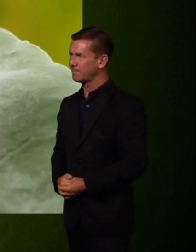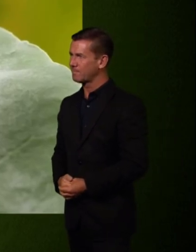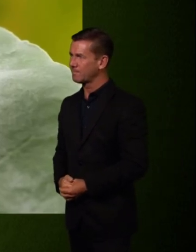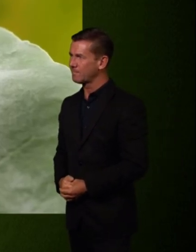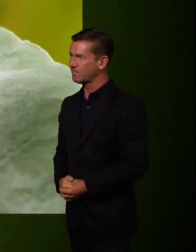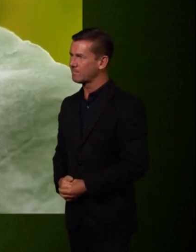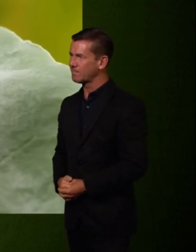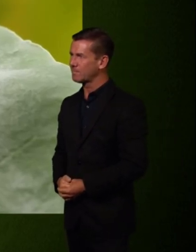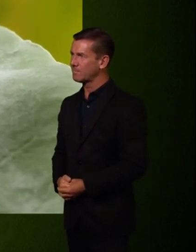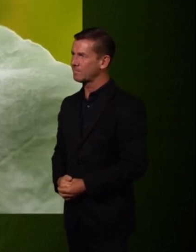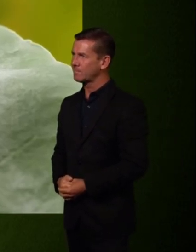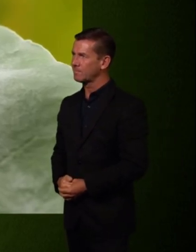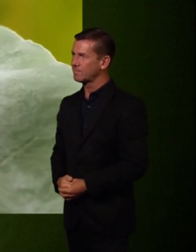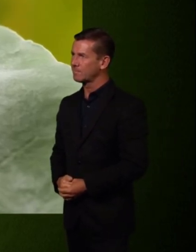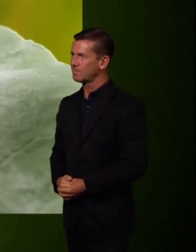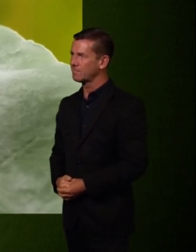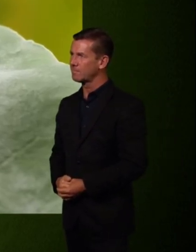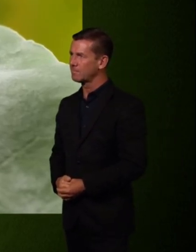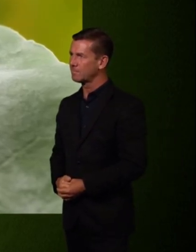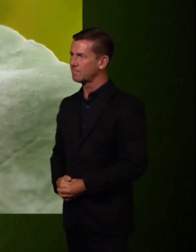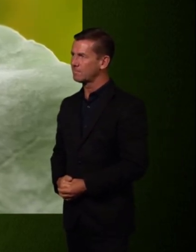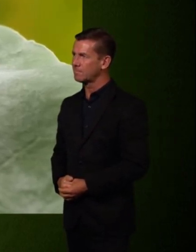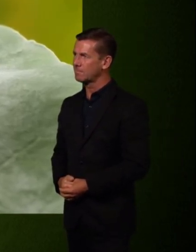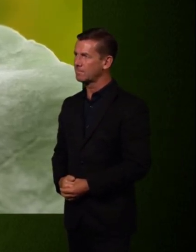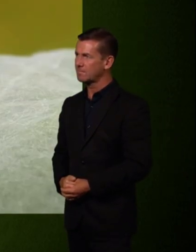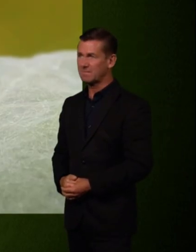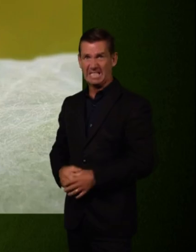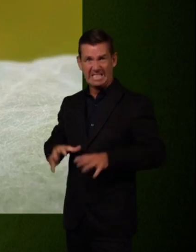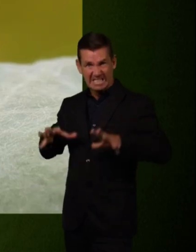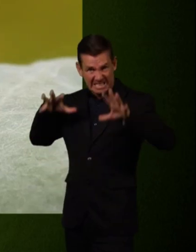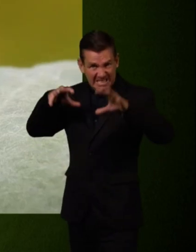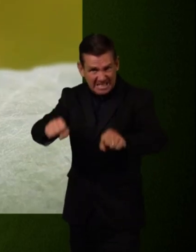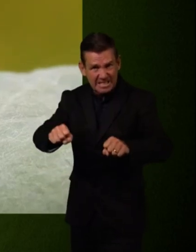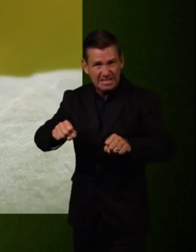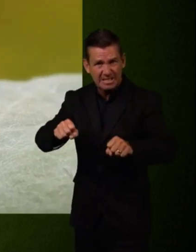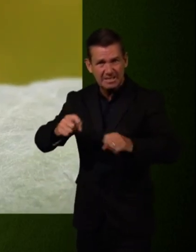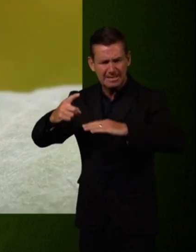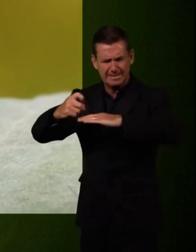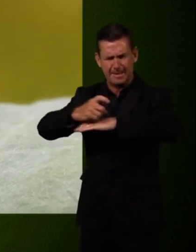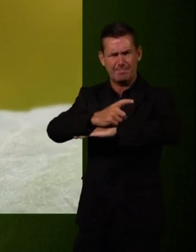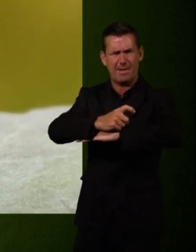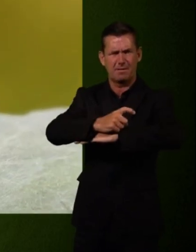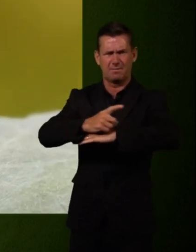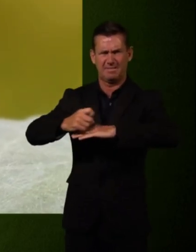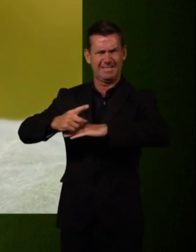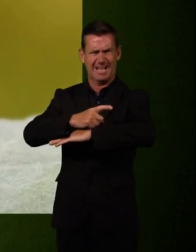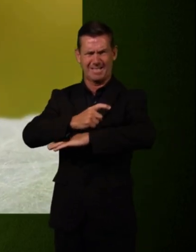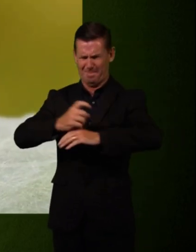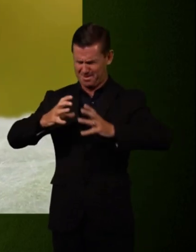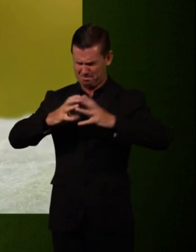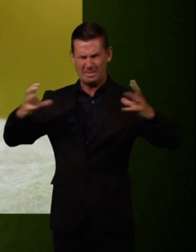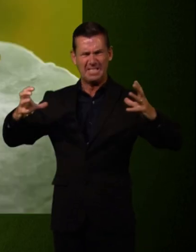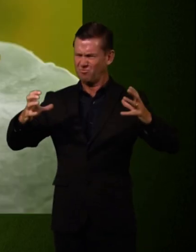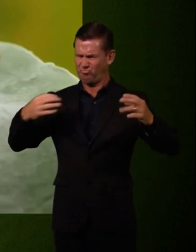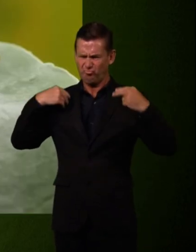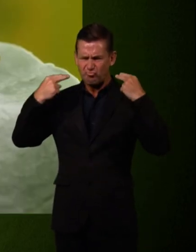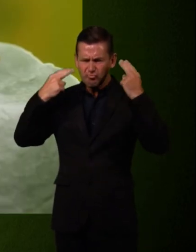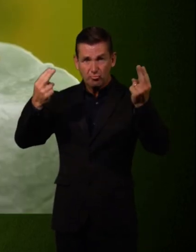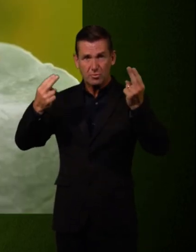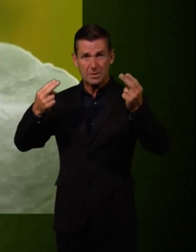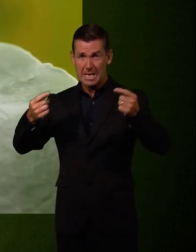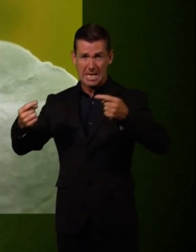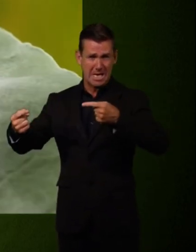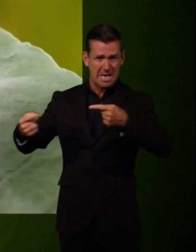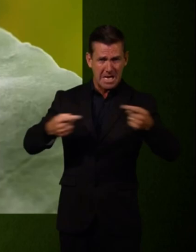It's not the She pounces on the caterpillar, an opponent many times her size, and takes